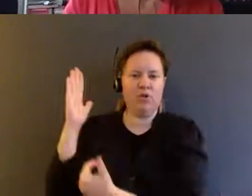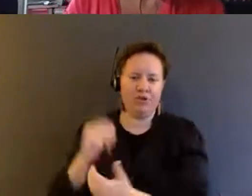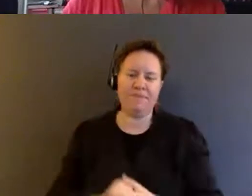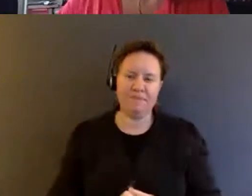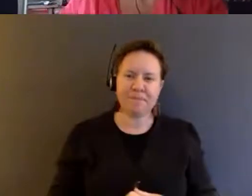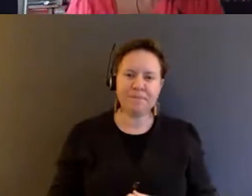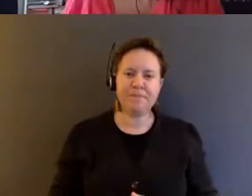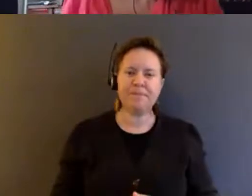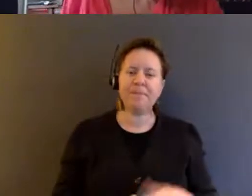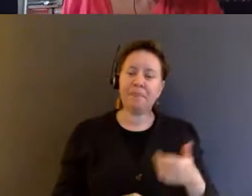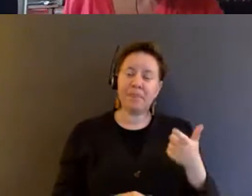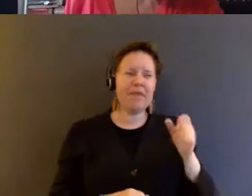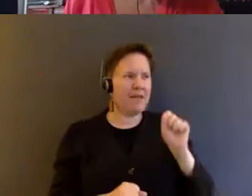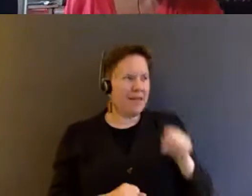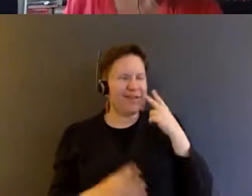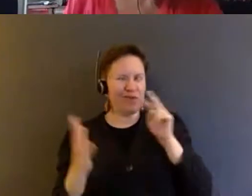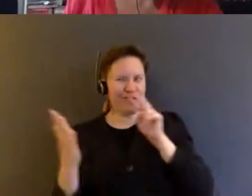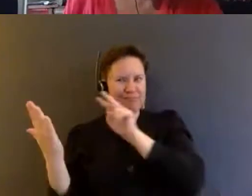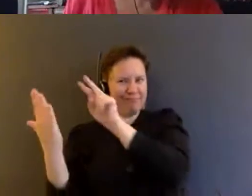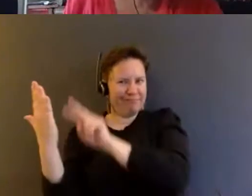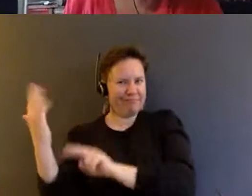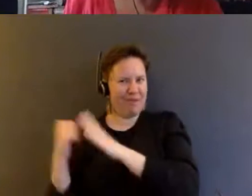Yeah. Thanks for keeping an eye on the Q&A.